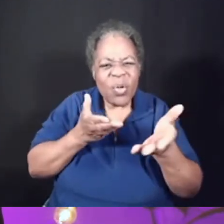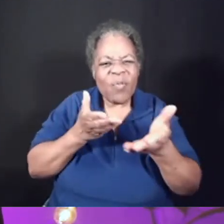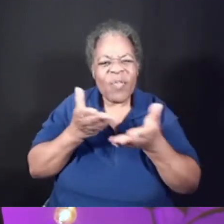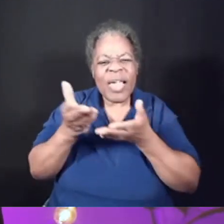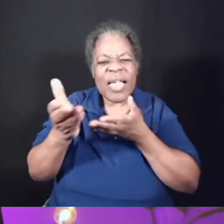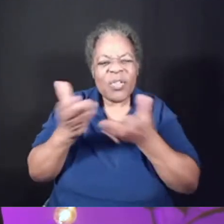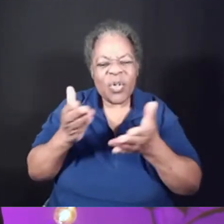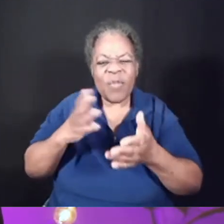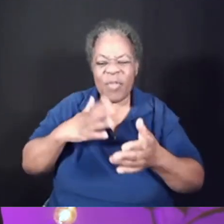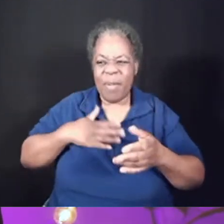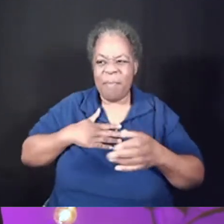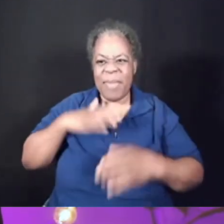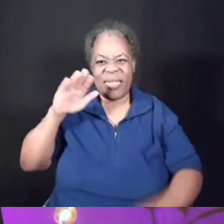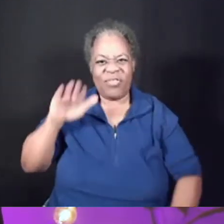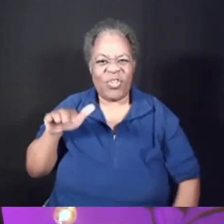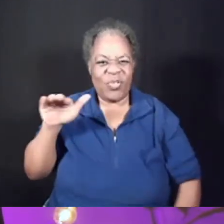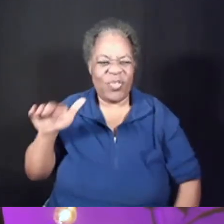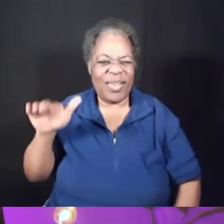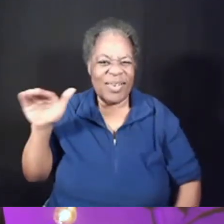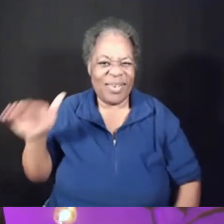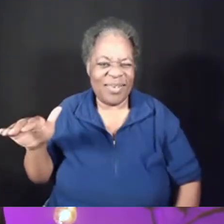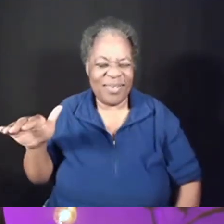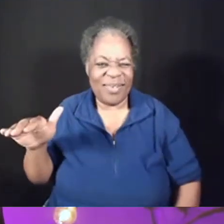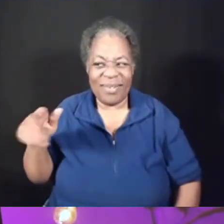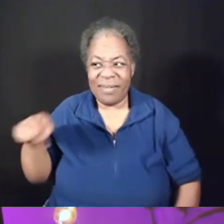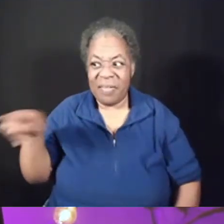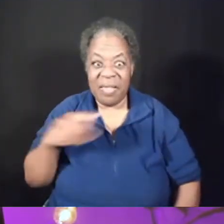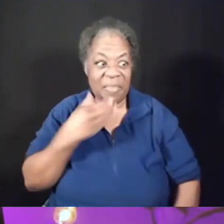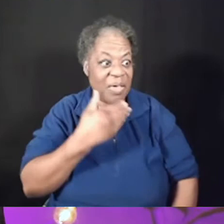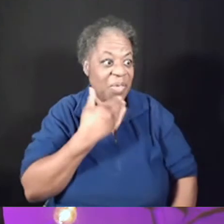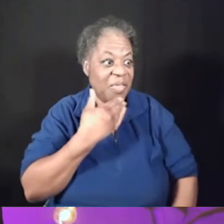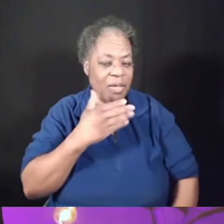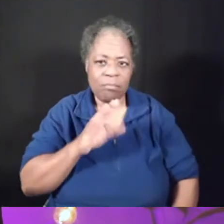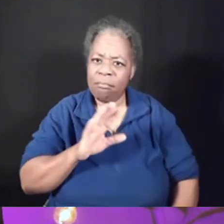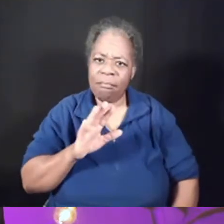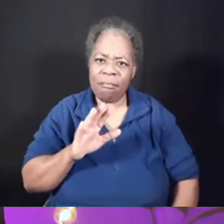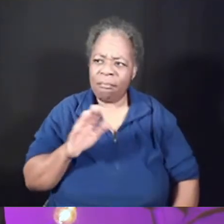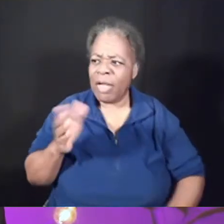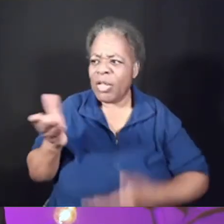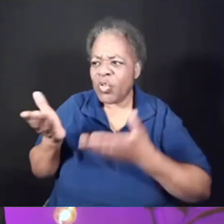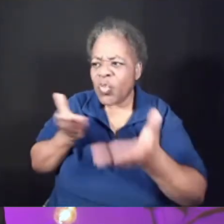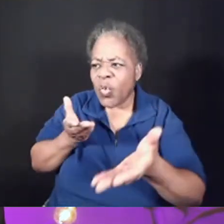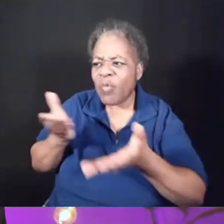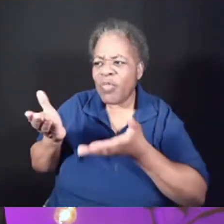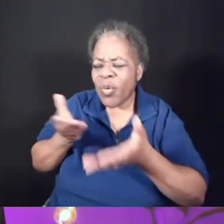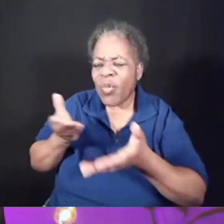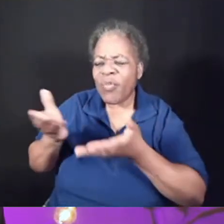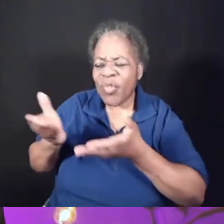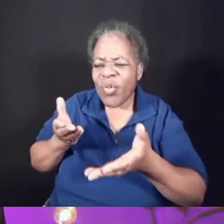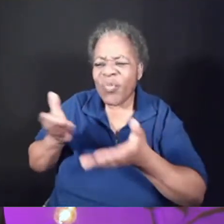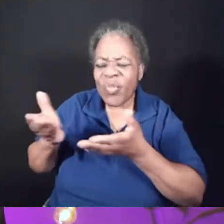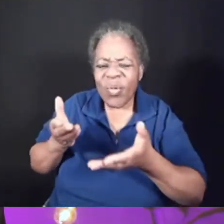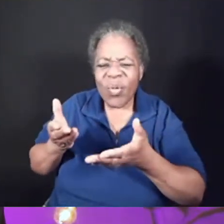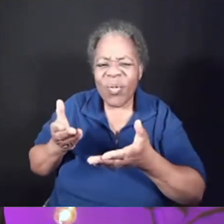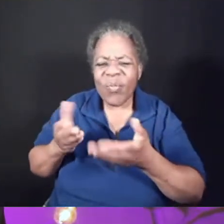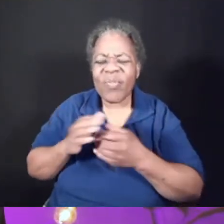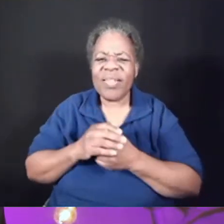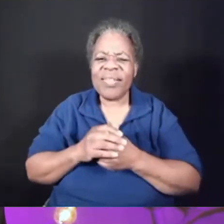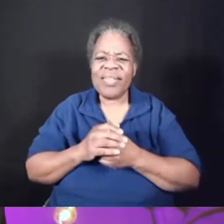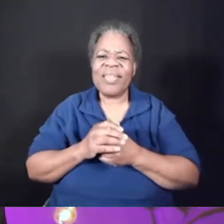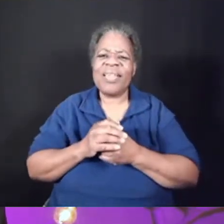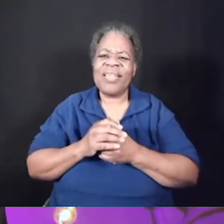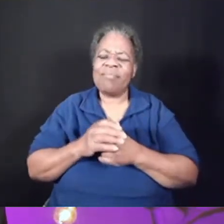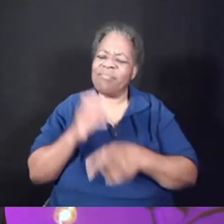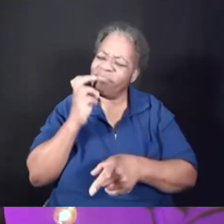almost any gratitude. You know, putting others first, especially when they don't appreciate it, is very difficult.